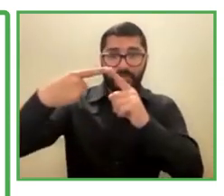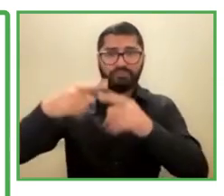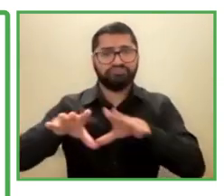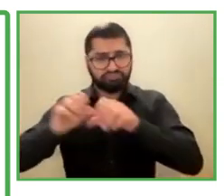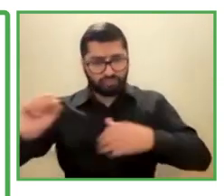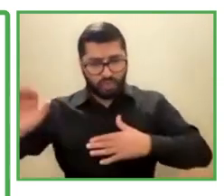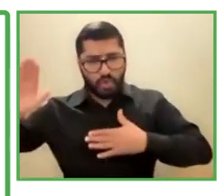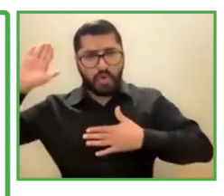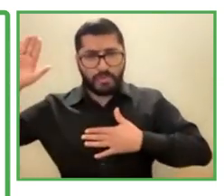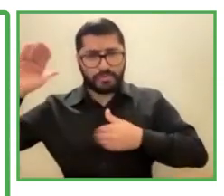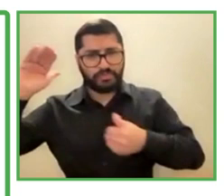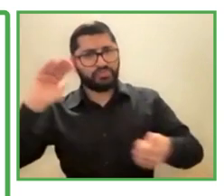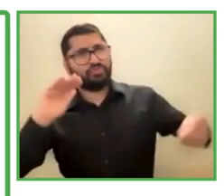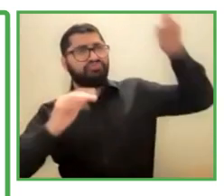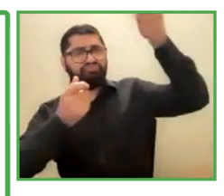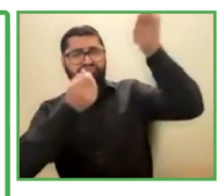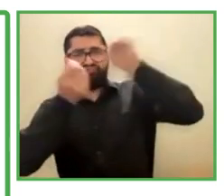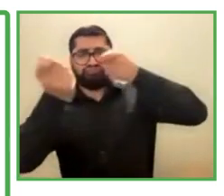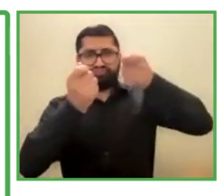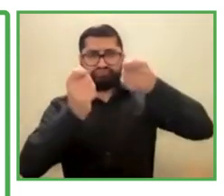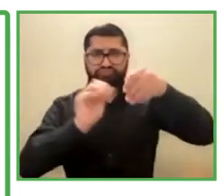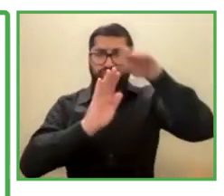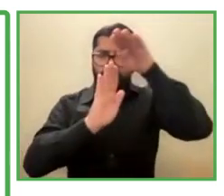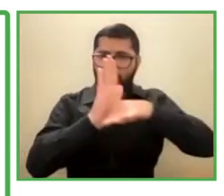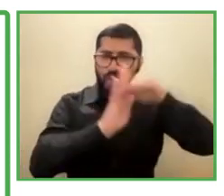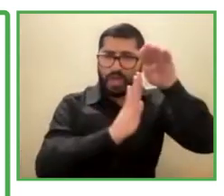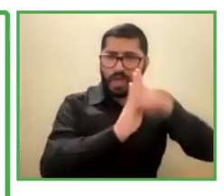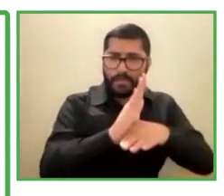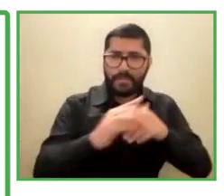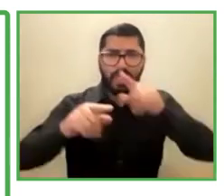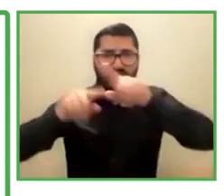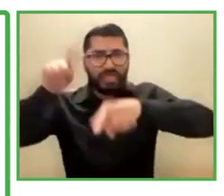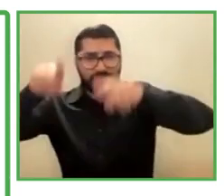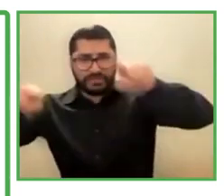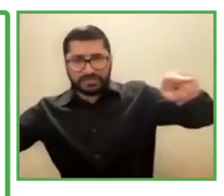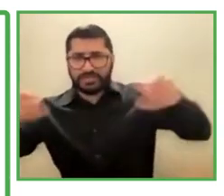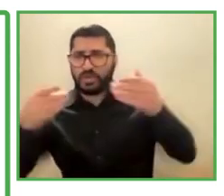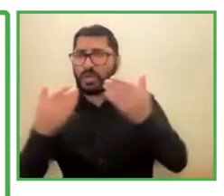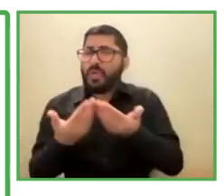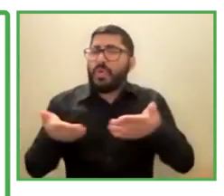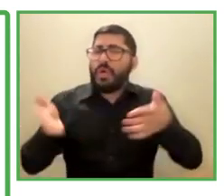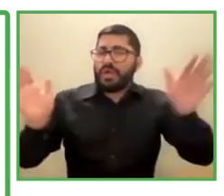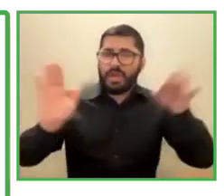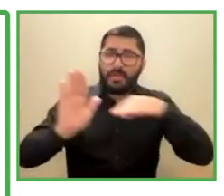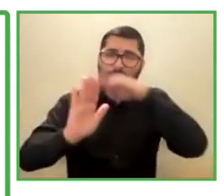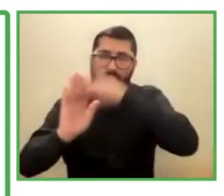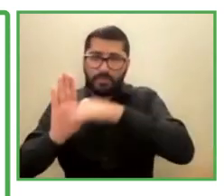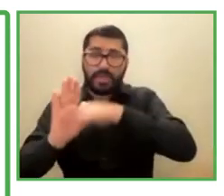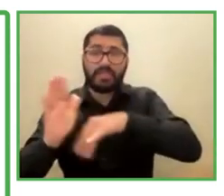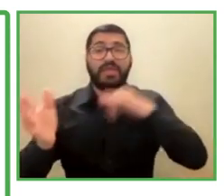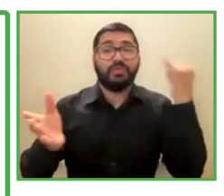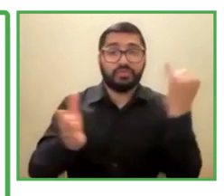First, the commitment from executives or hiring management are key.